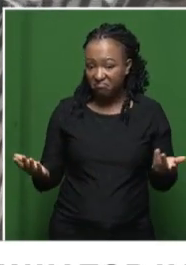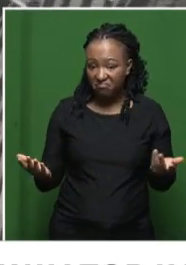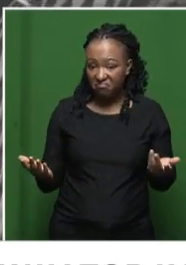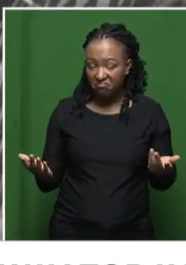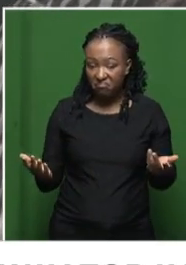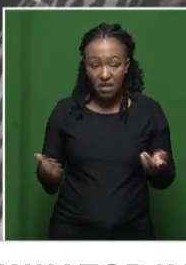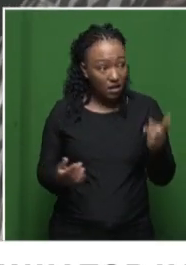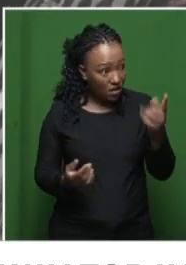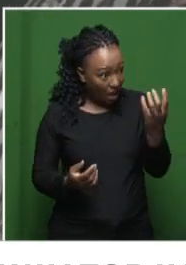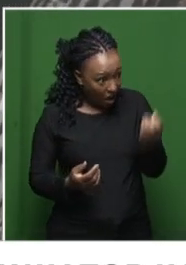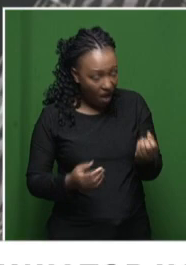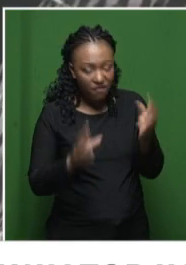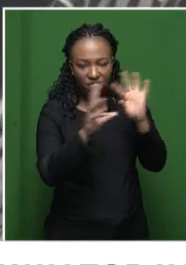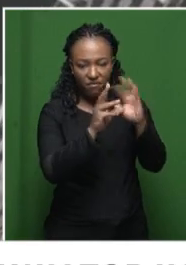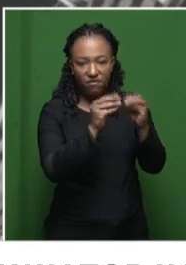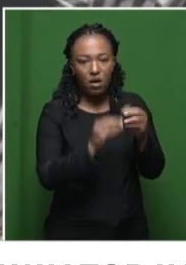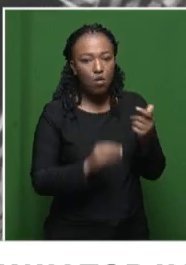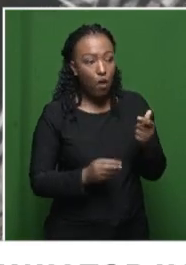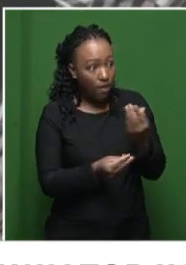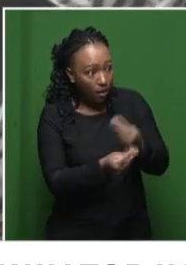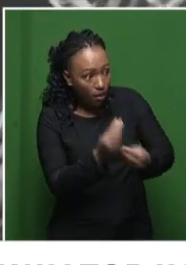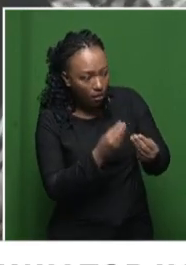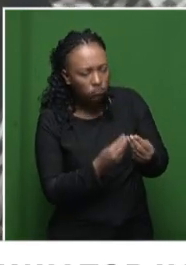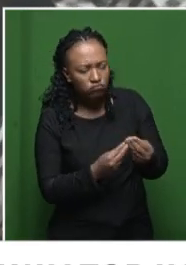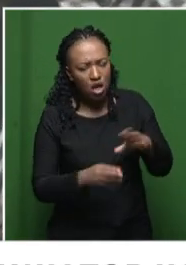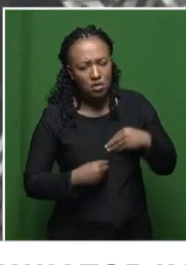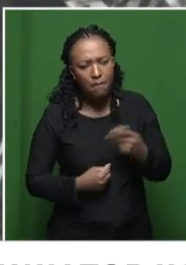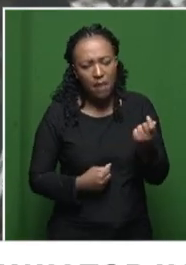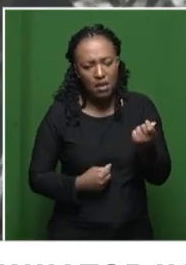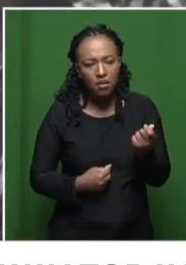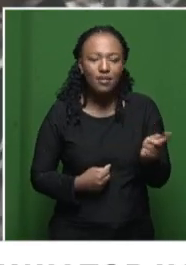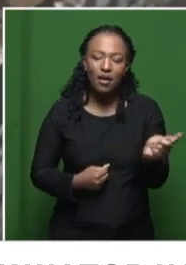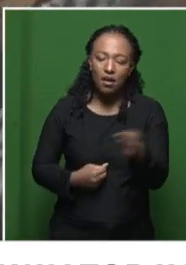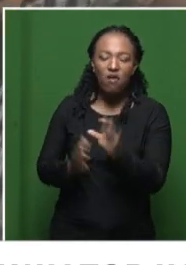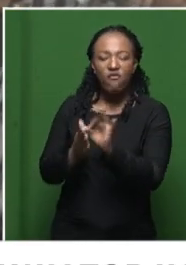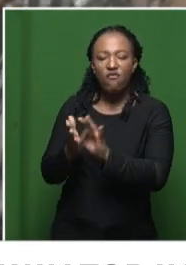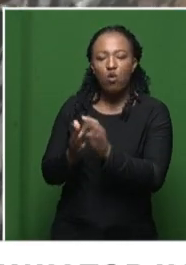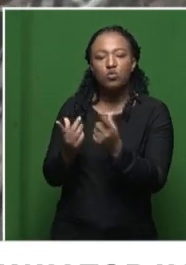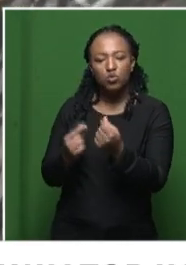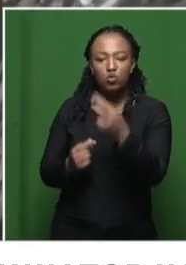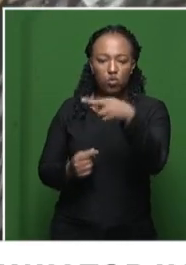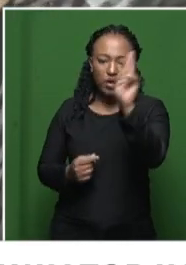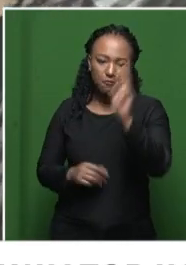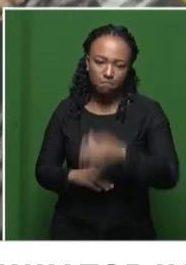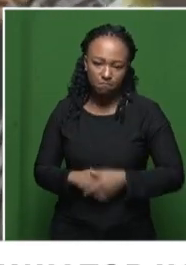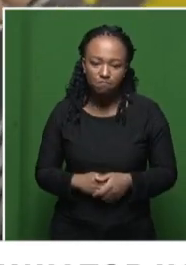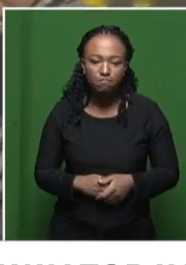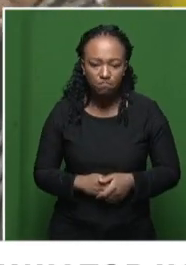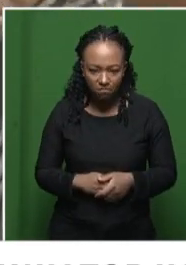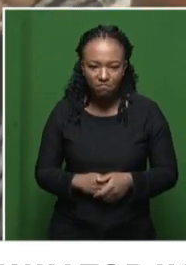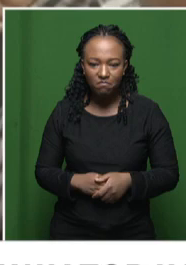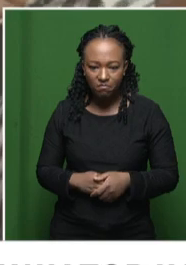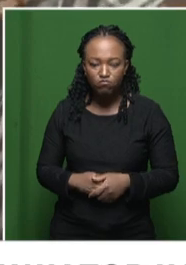for the opportunity. Take the money for this, but do the right thing. Do the right thing.